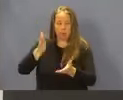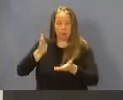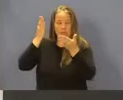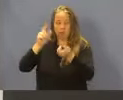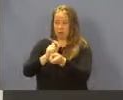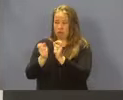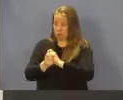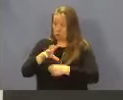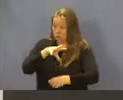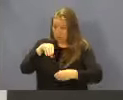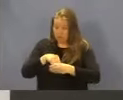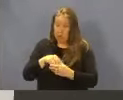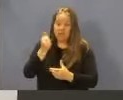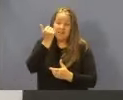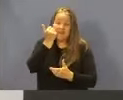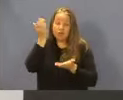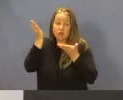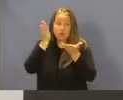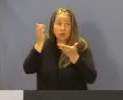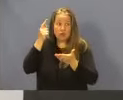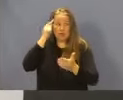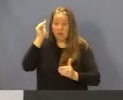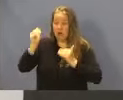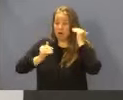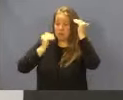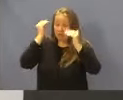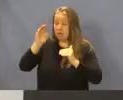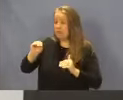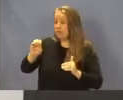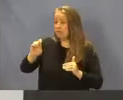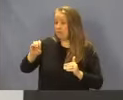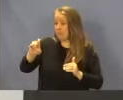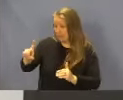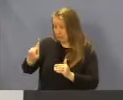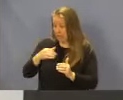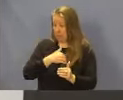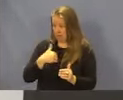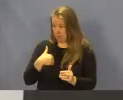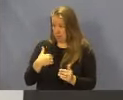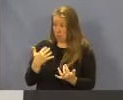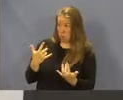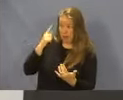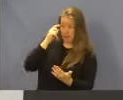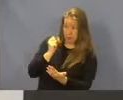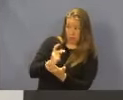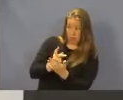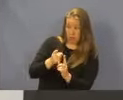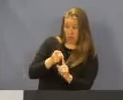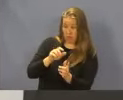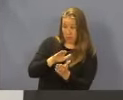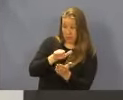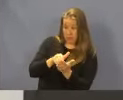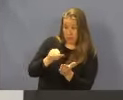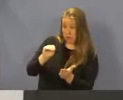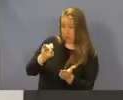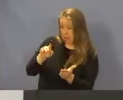change involving dental services for adult Medicaid members. Pending approval by the Centers for Medicaid and